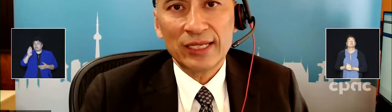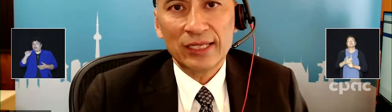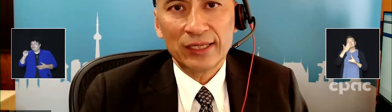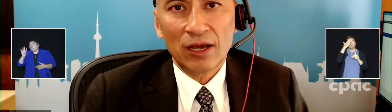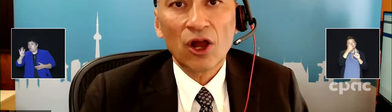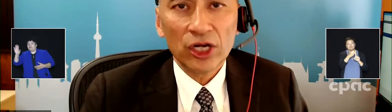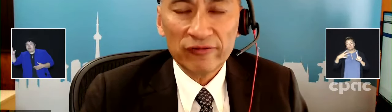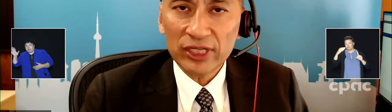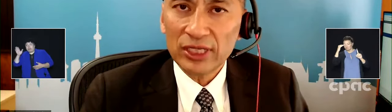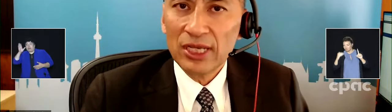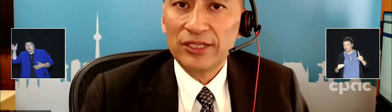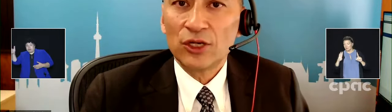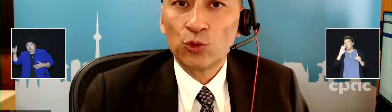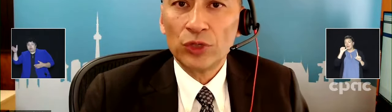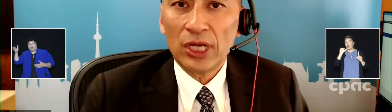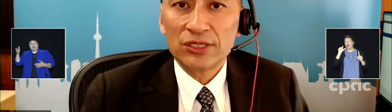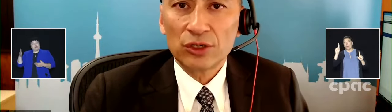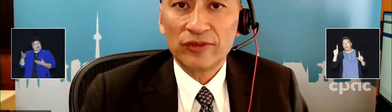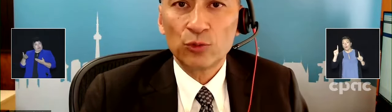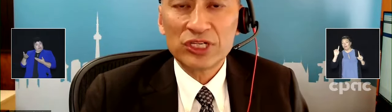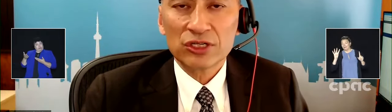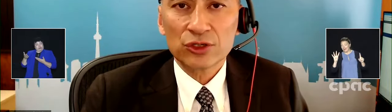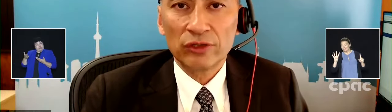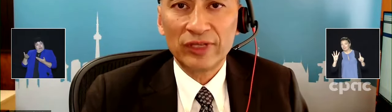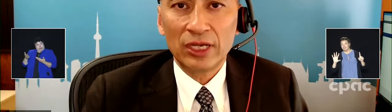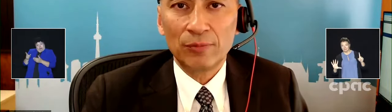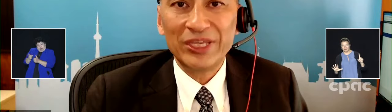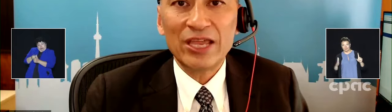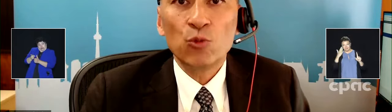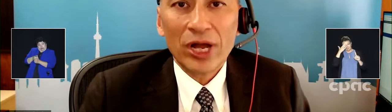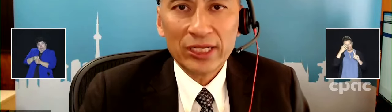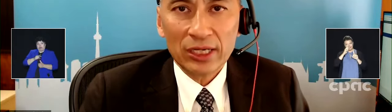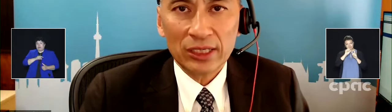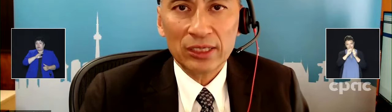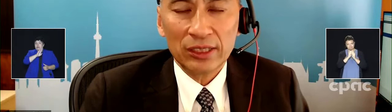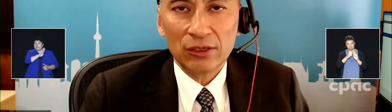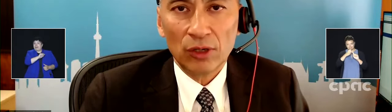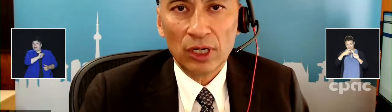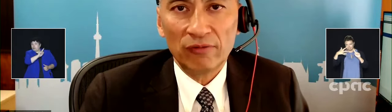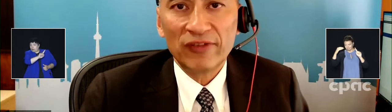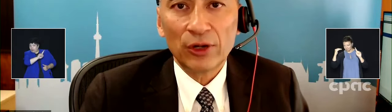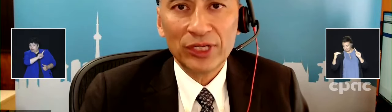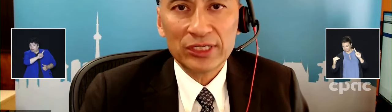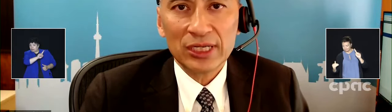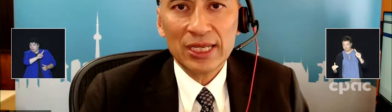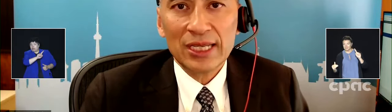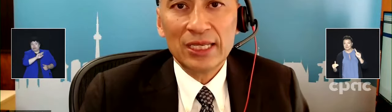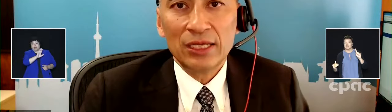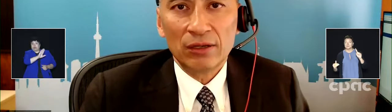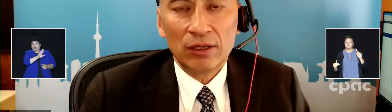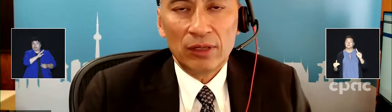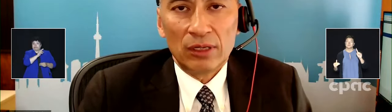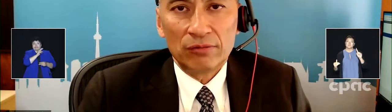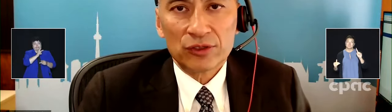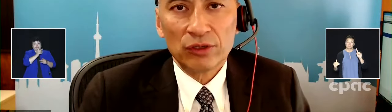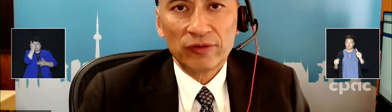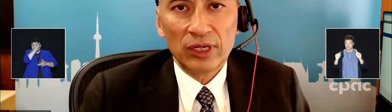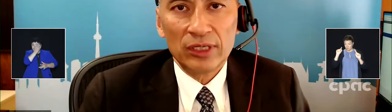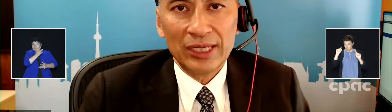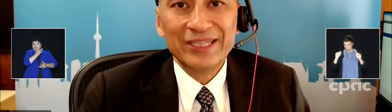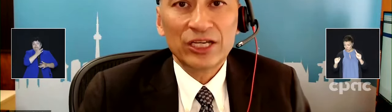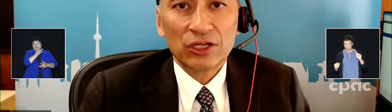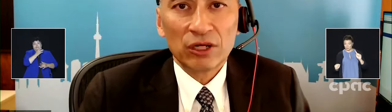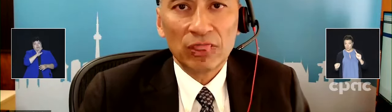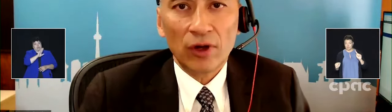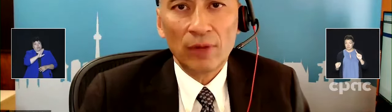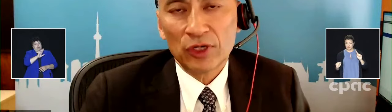say that at the heart of it, sort of the original sort of the BA1, you know, variant, sort of